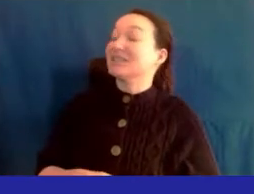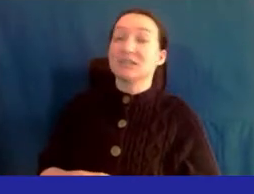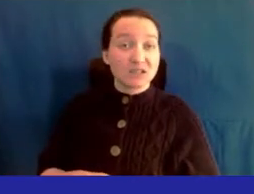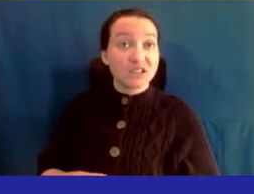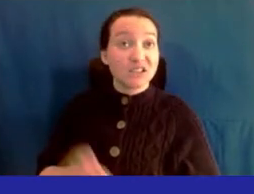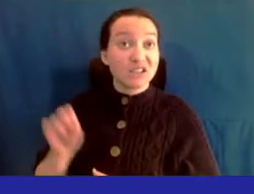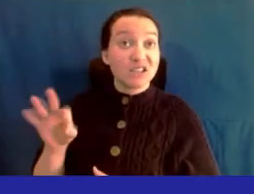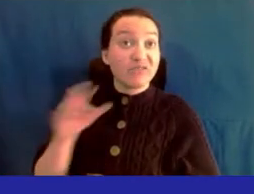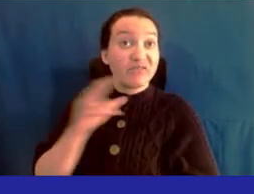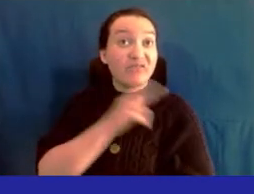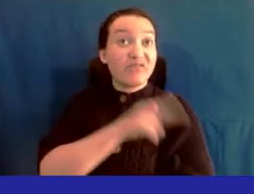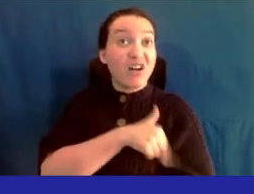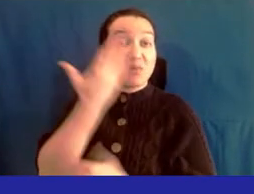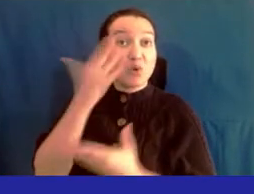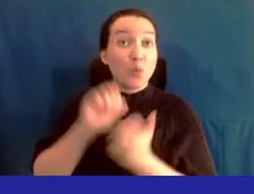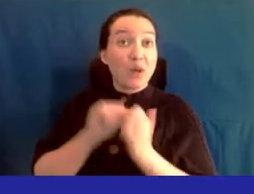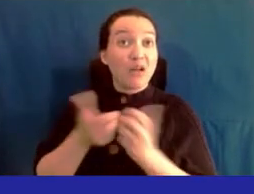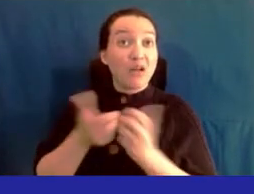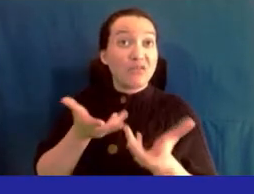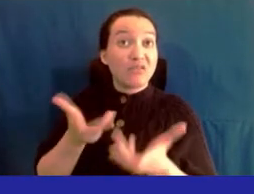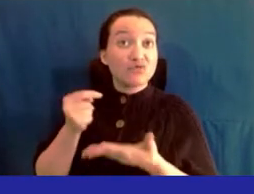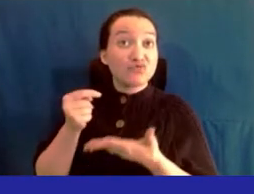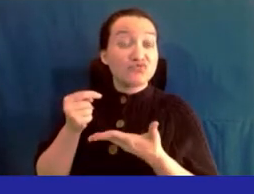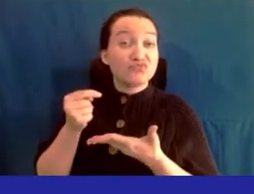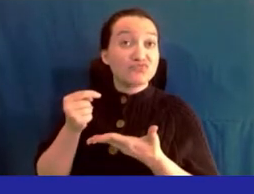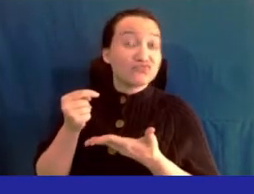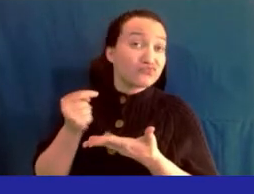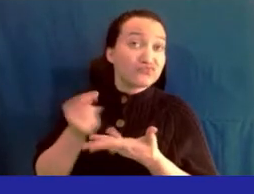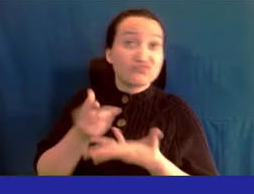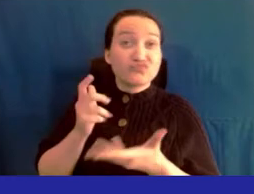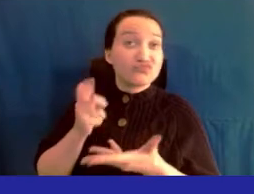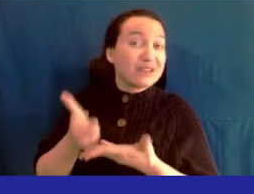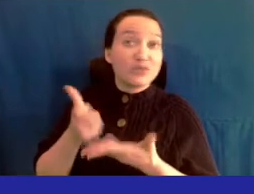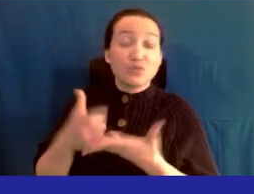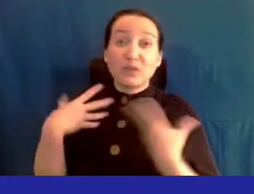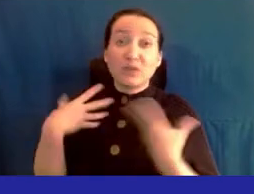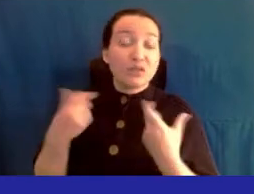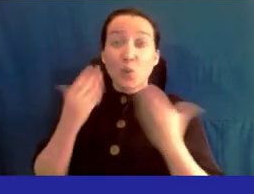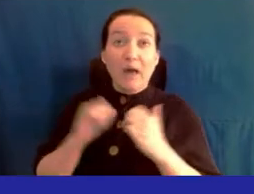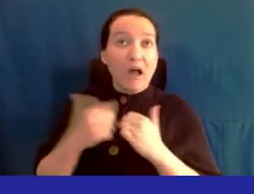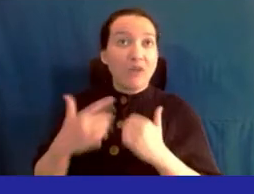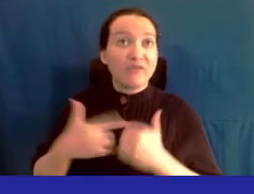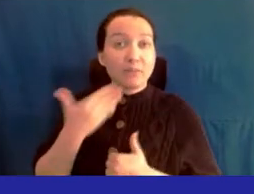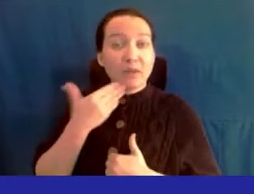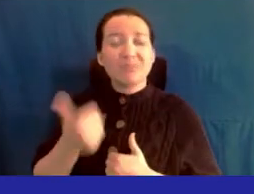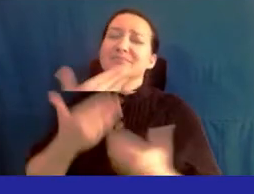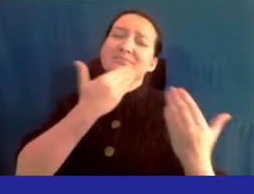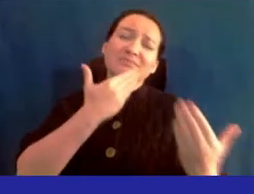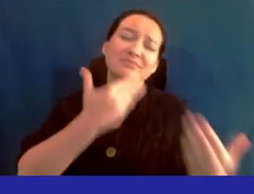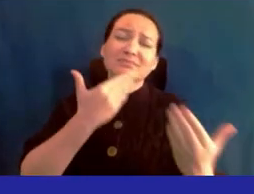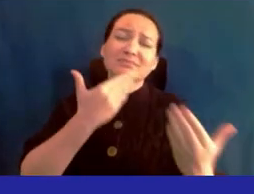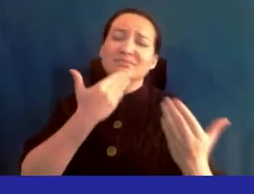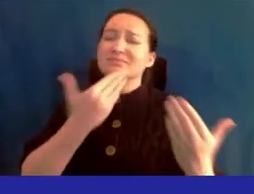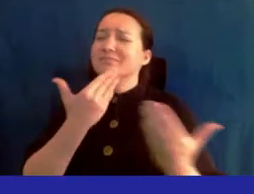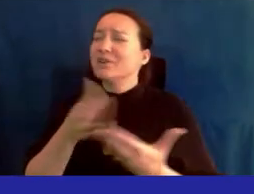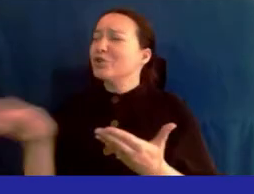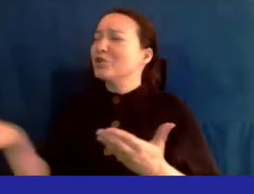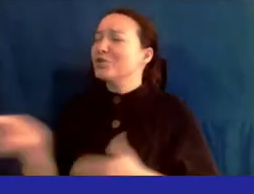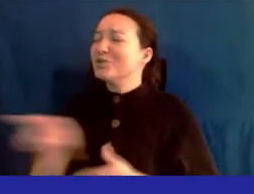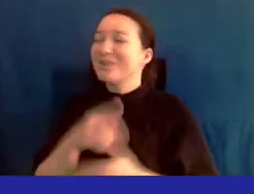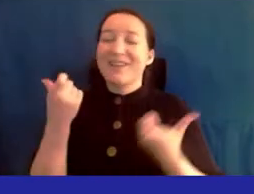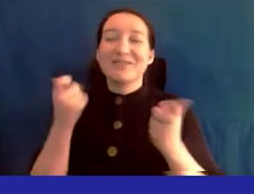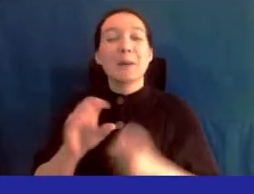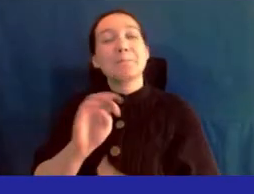hospital doesn't know how to treat you, you don't feel better. So I'm so grateful to all of your efforts, Ms. Merlin,